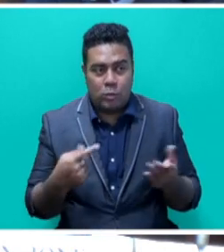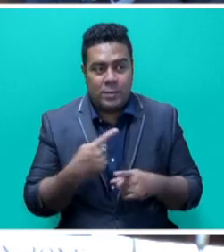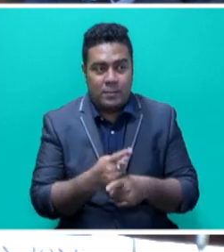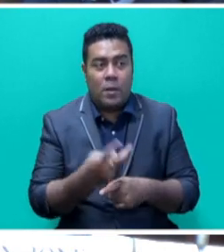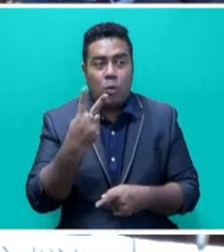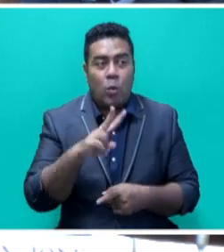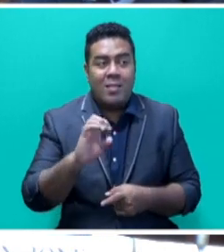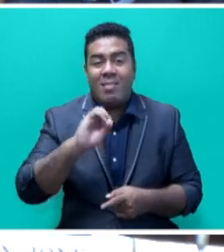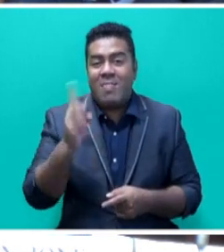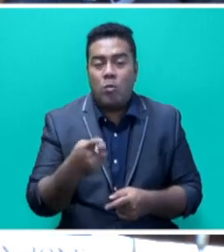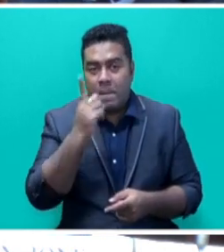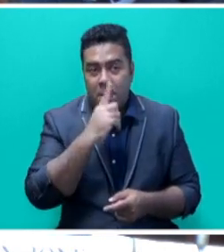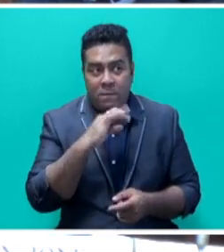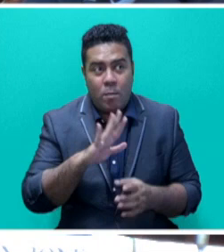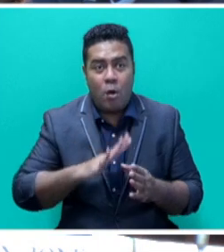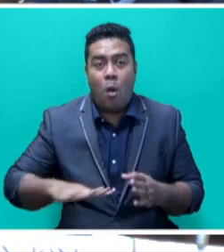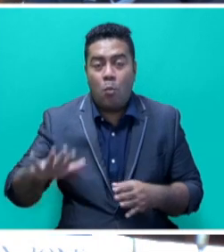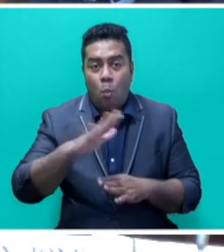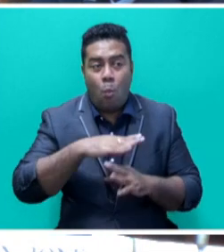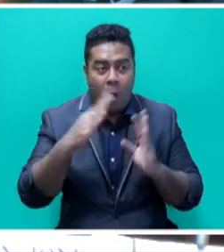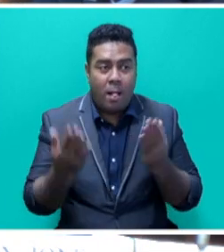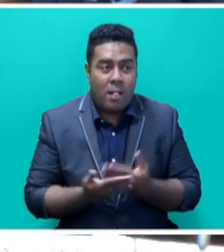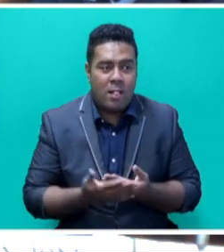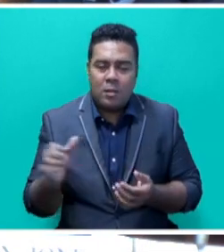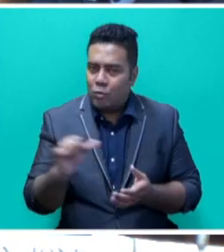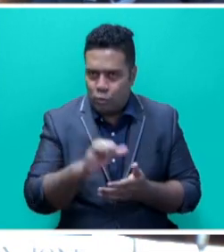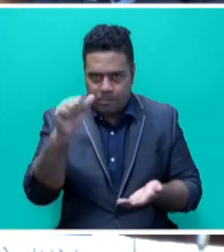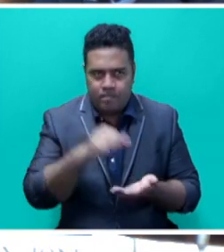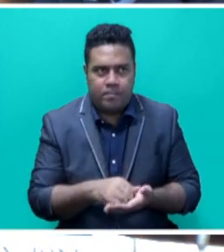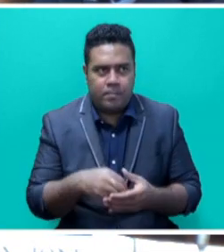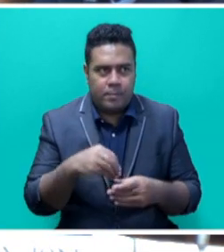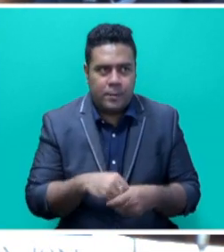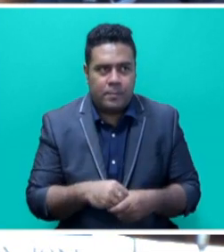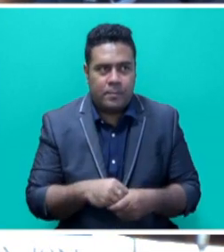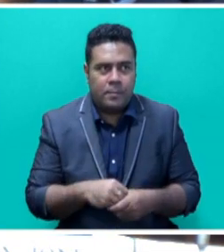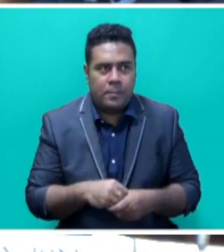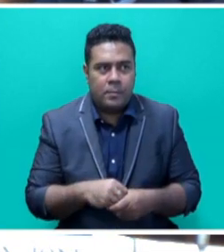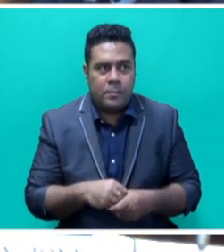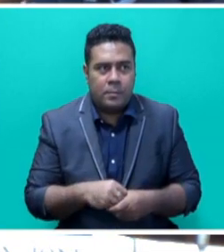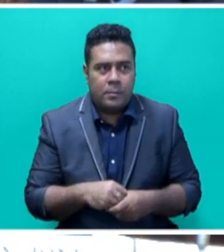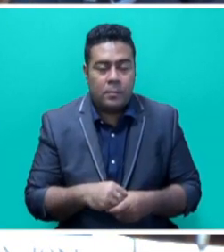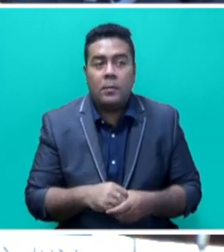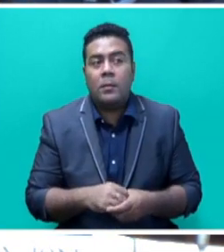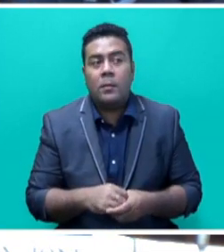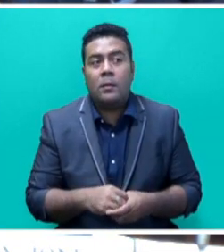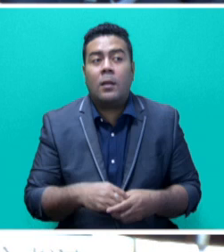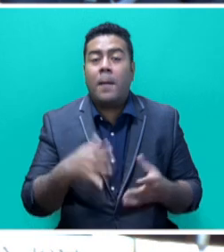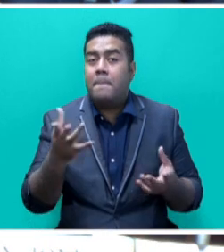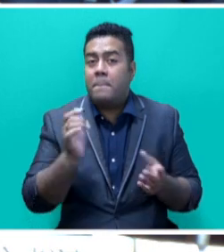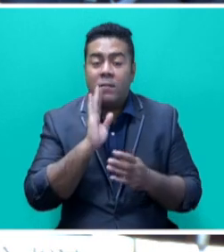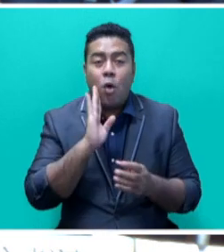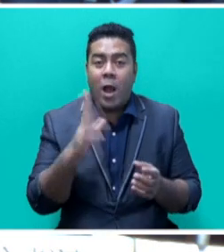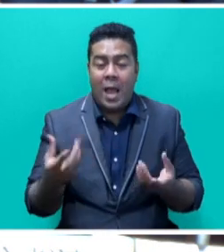20,000 people from around the world are expected to be there. Mr Speaker, sir, I'll speak a bit fast with a bit to cover. Mr Speaker, sir, before